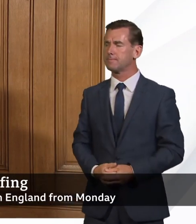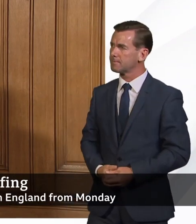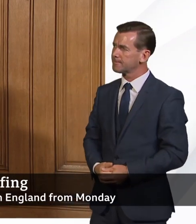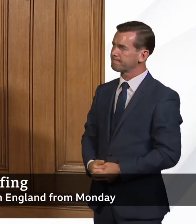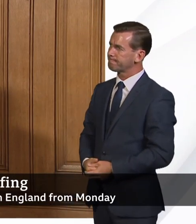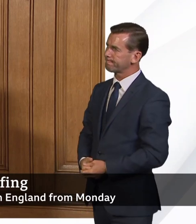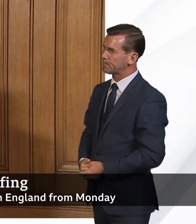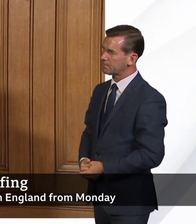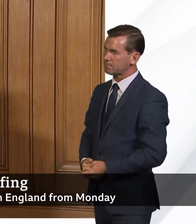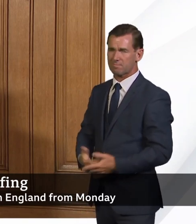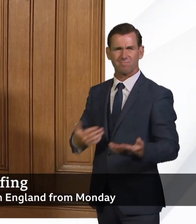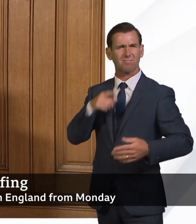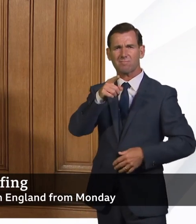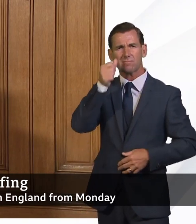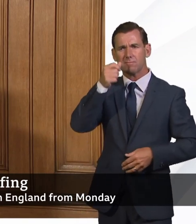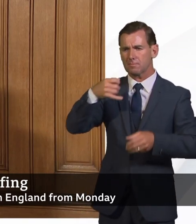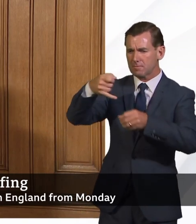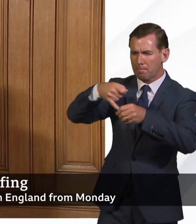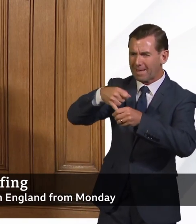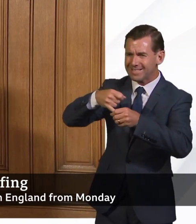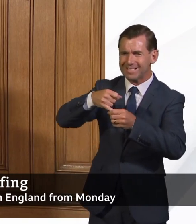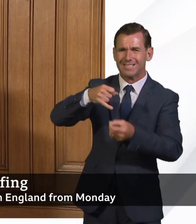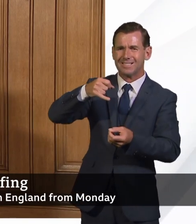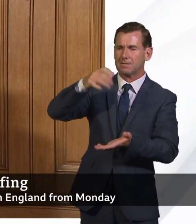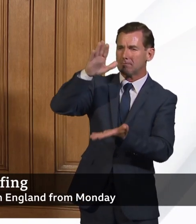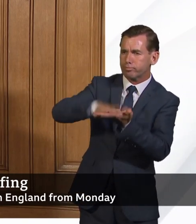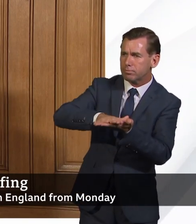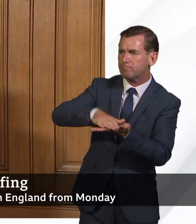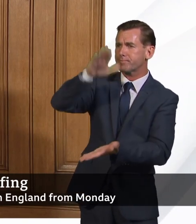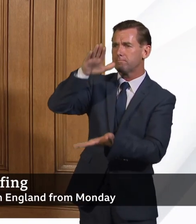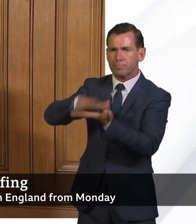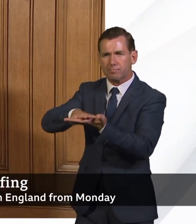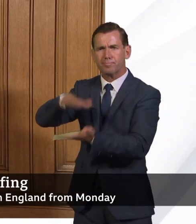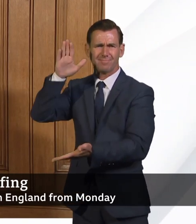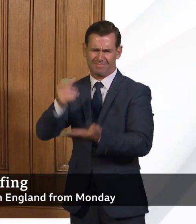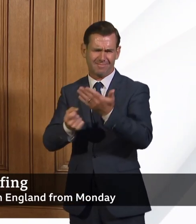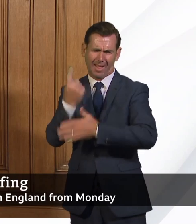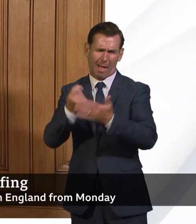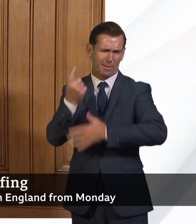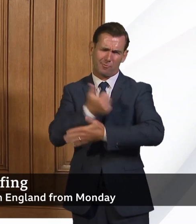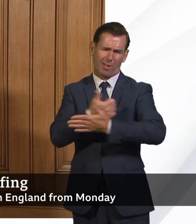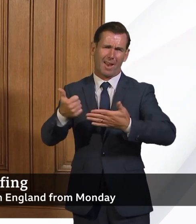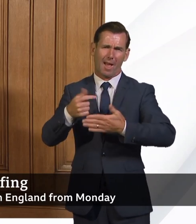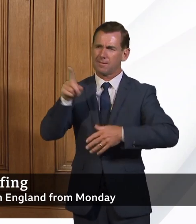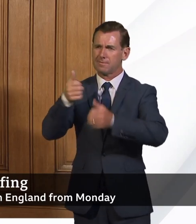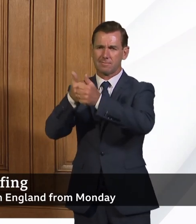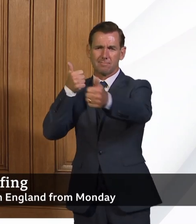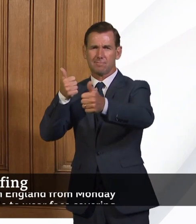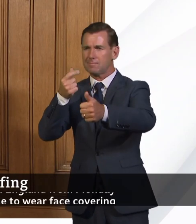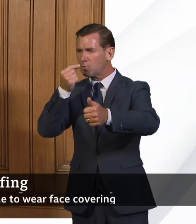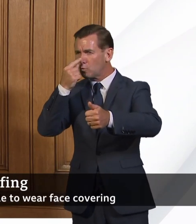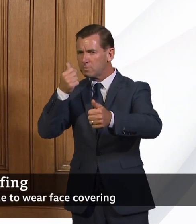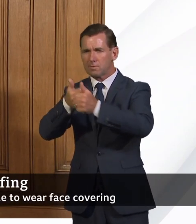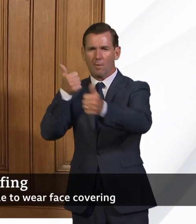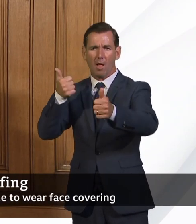supply is something that happens all the time, for a whole host of reasons. There may be problems in manufacturing plants around the world, for